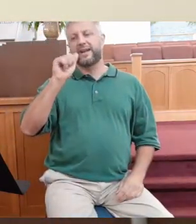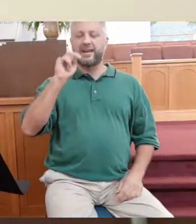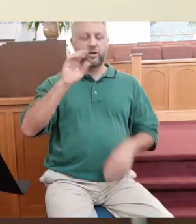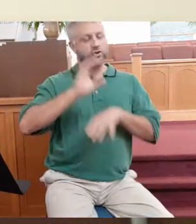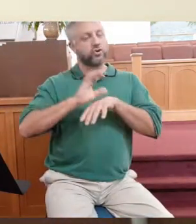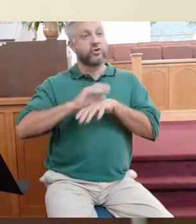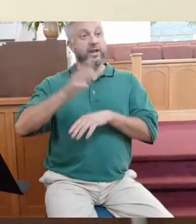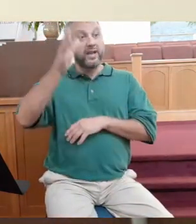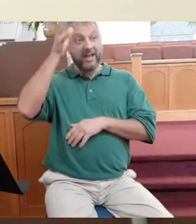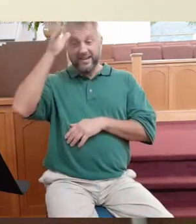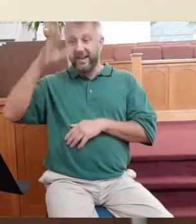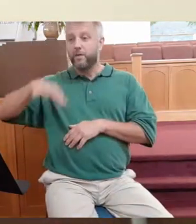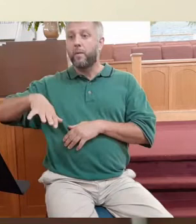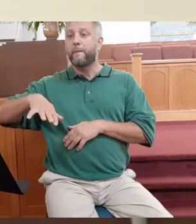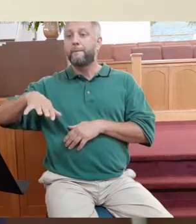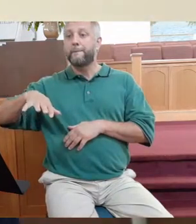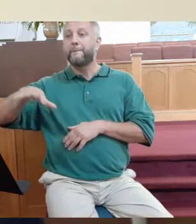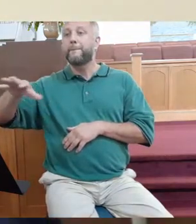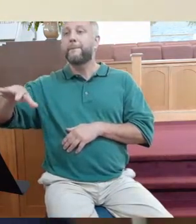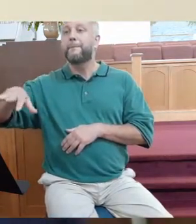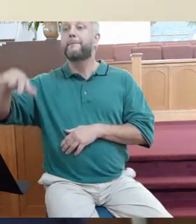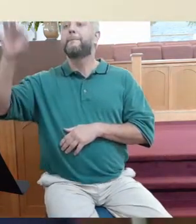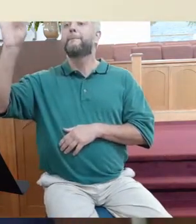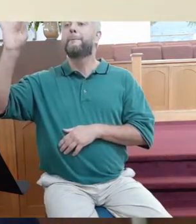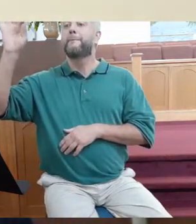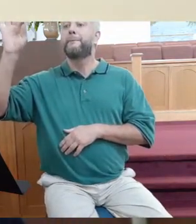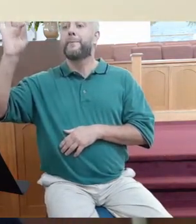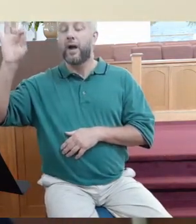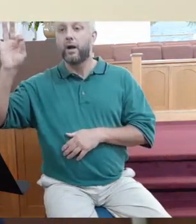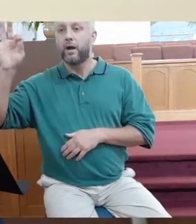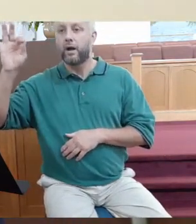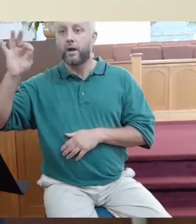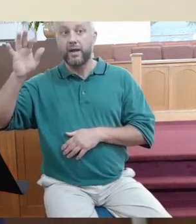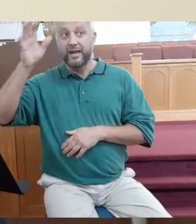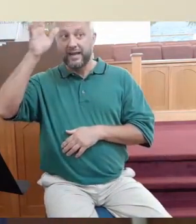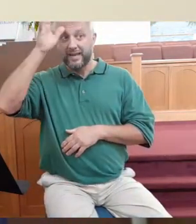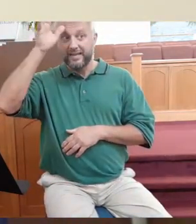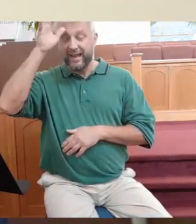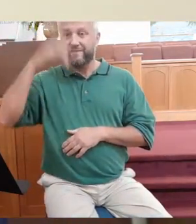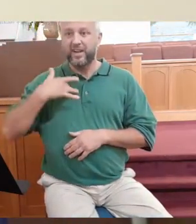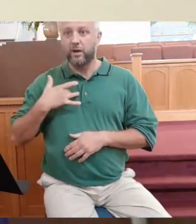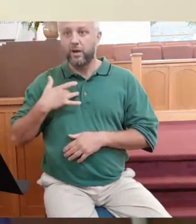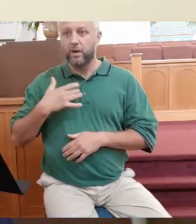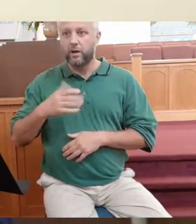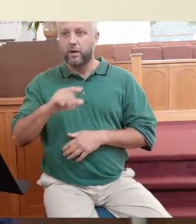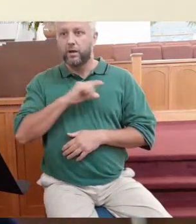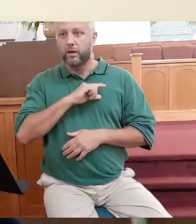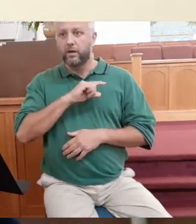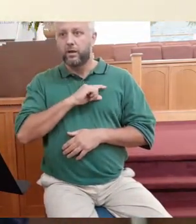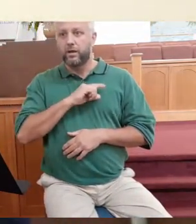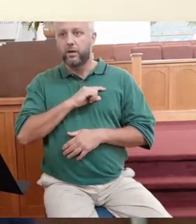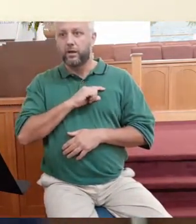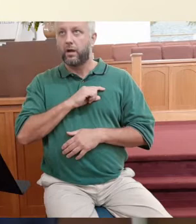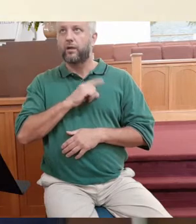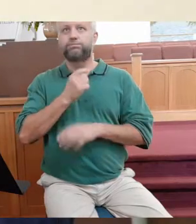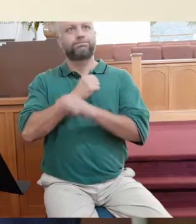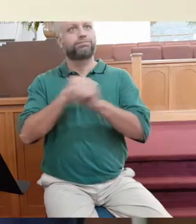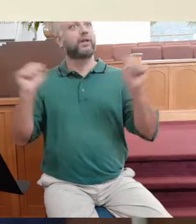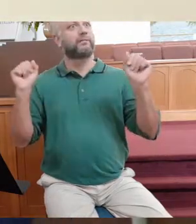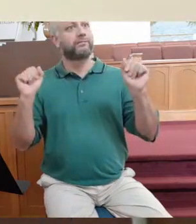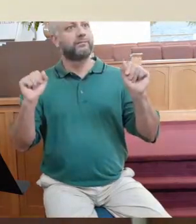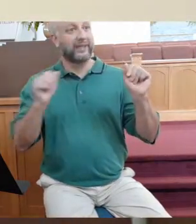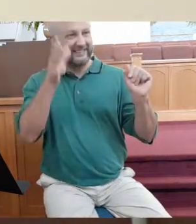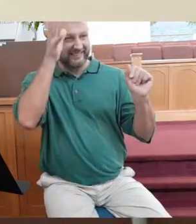dad goes to pick her up on Friday night at the Wesleyan church and he feels convicted of his sin. And he gives his life to Christ.